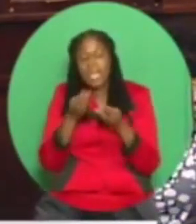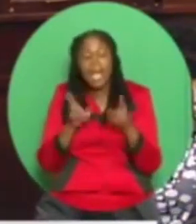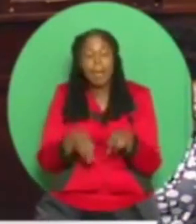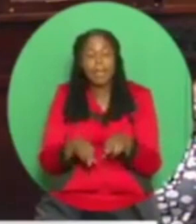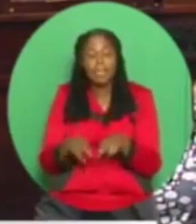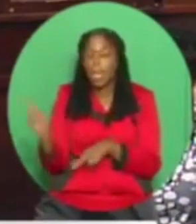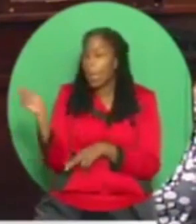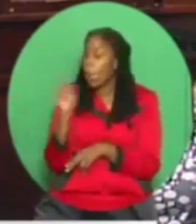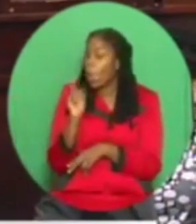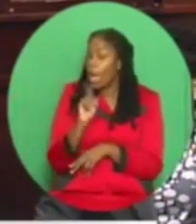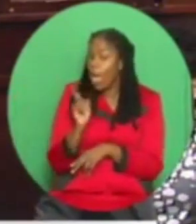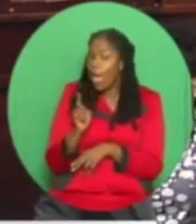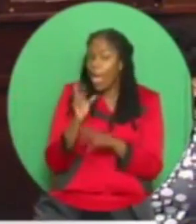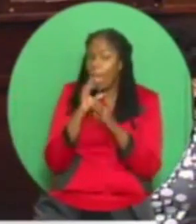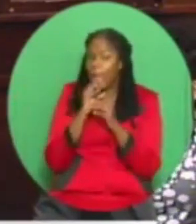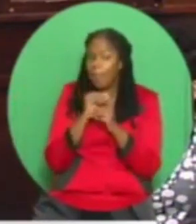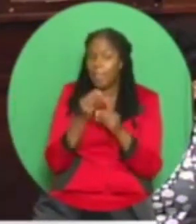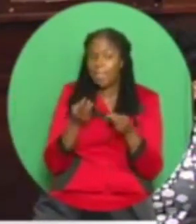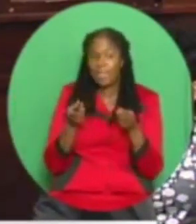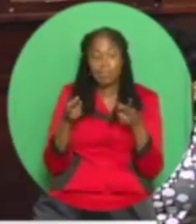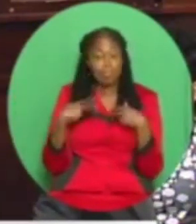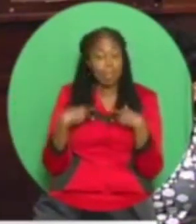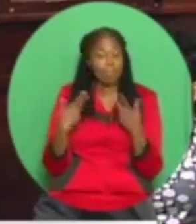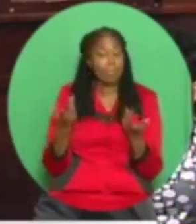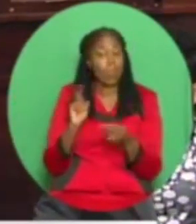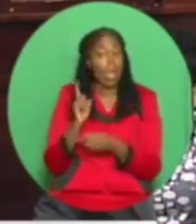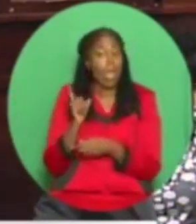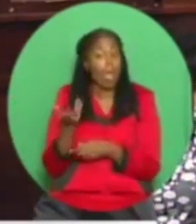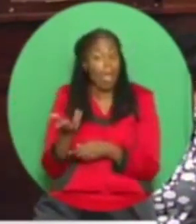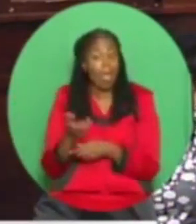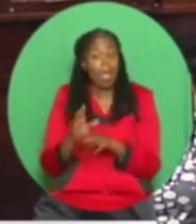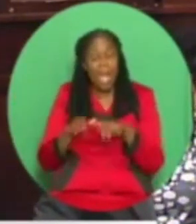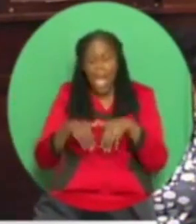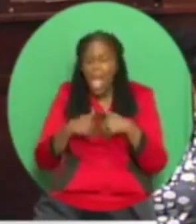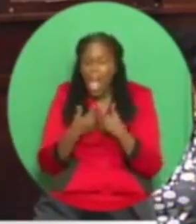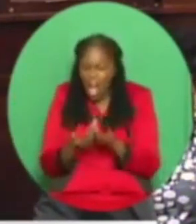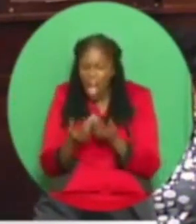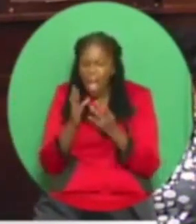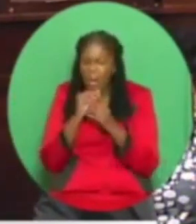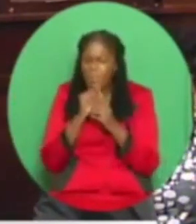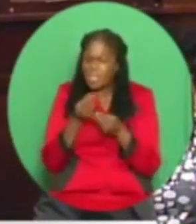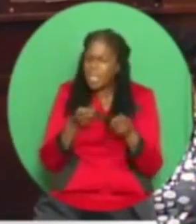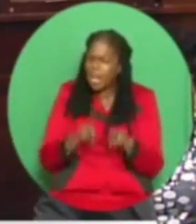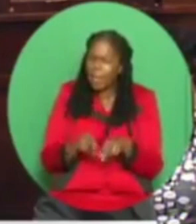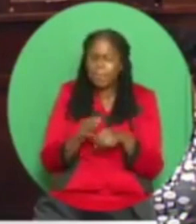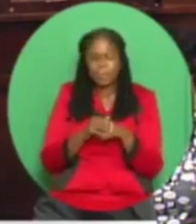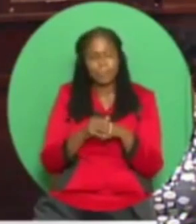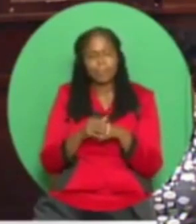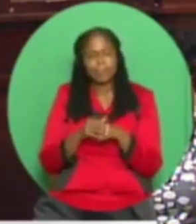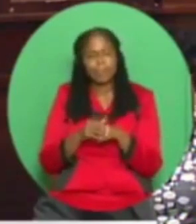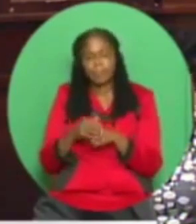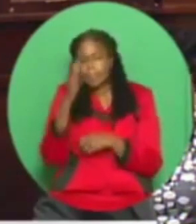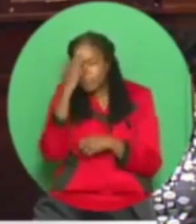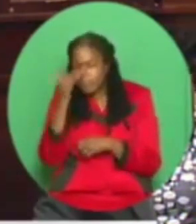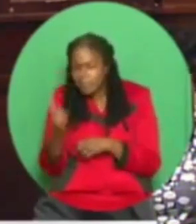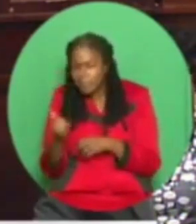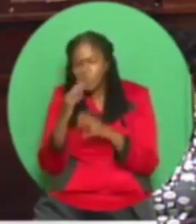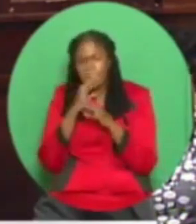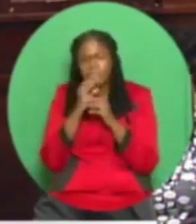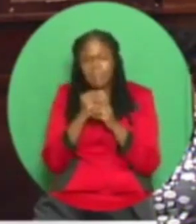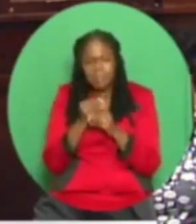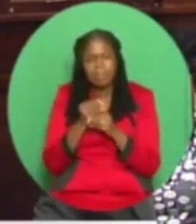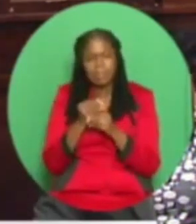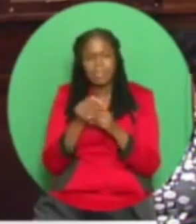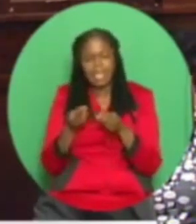Where did this meeting take place? How did this meeting take place? And why? Why did this meeting took